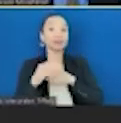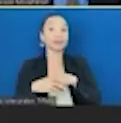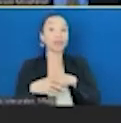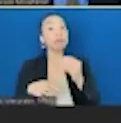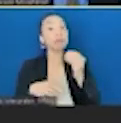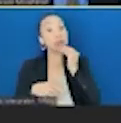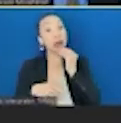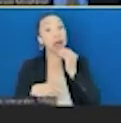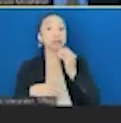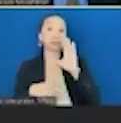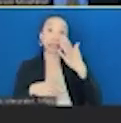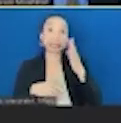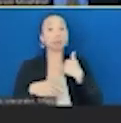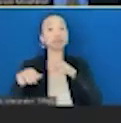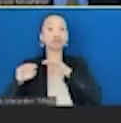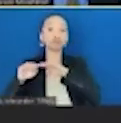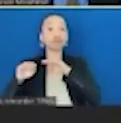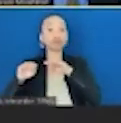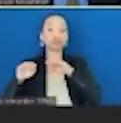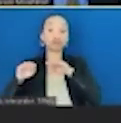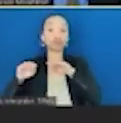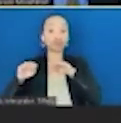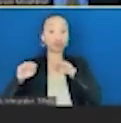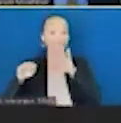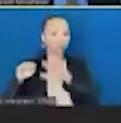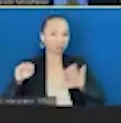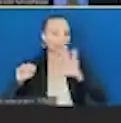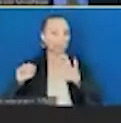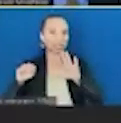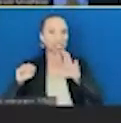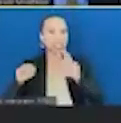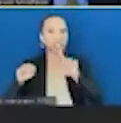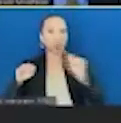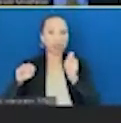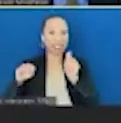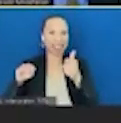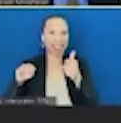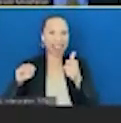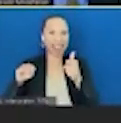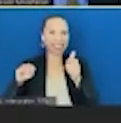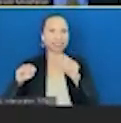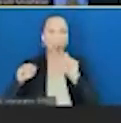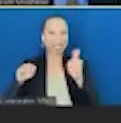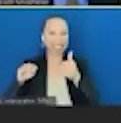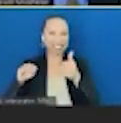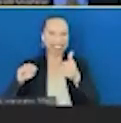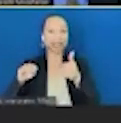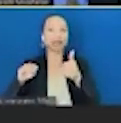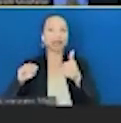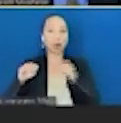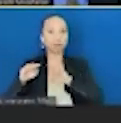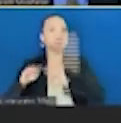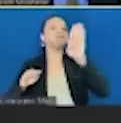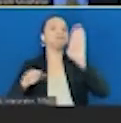fairly flat, not much change. And then right here around 2010, a dramatic improvement in diet quality among